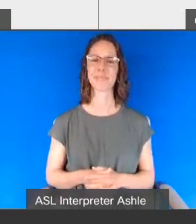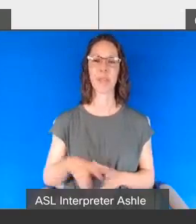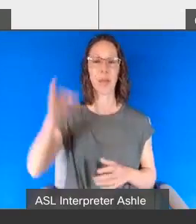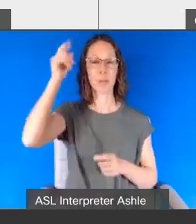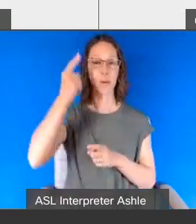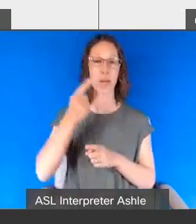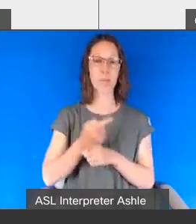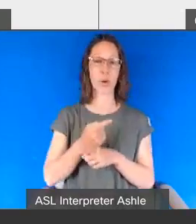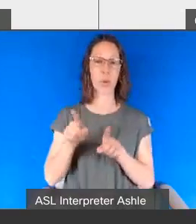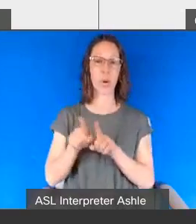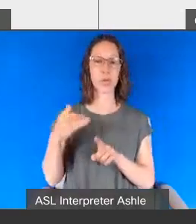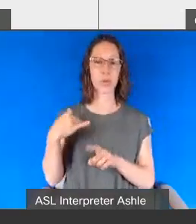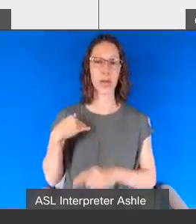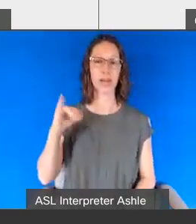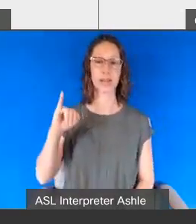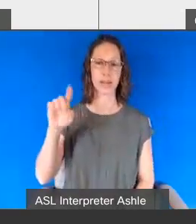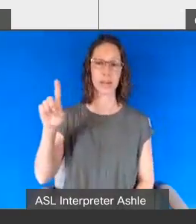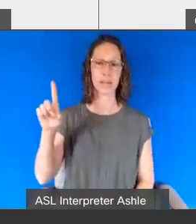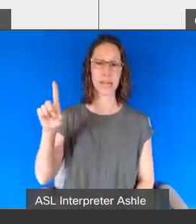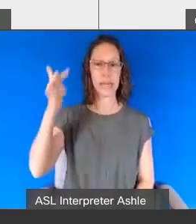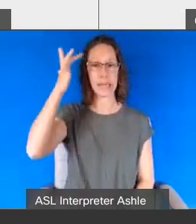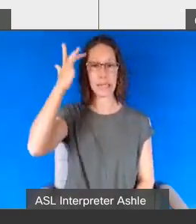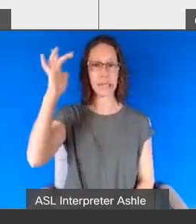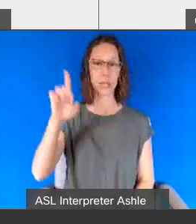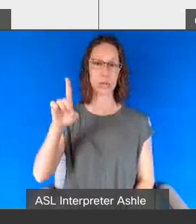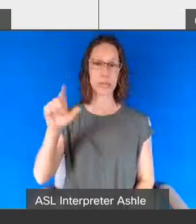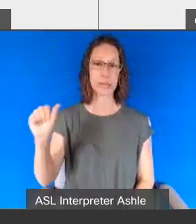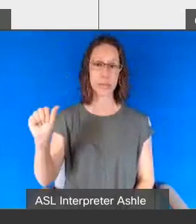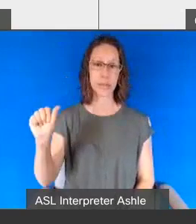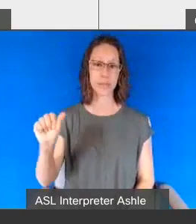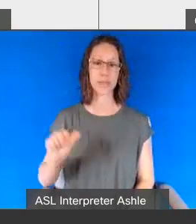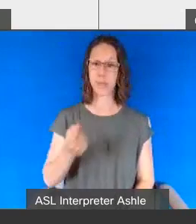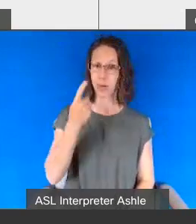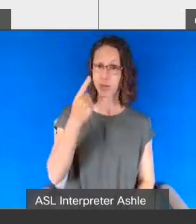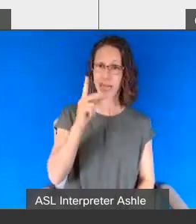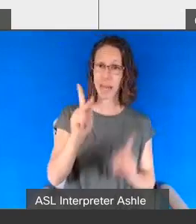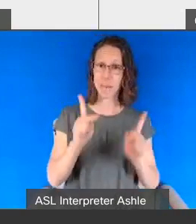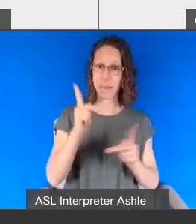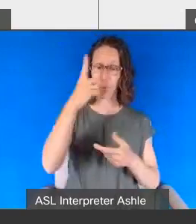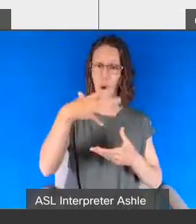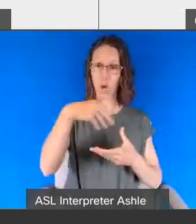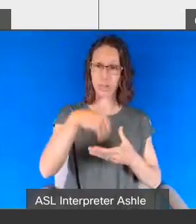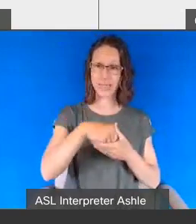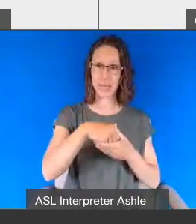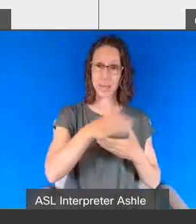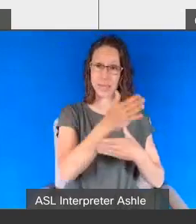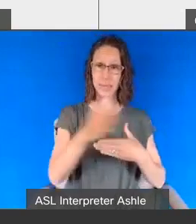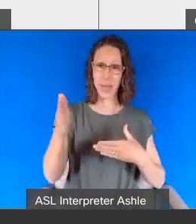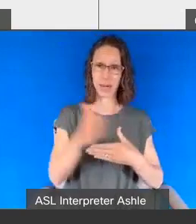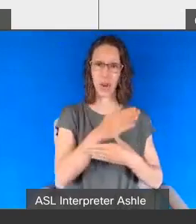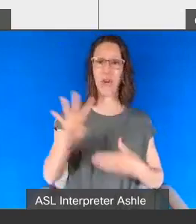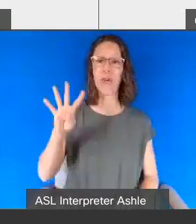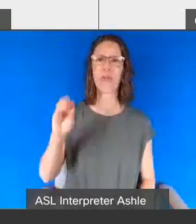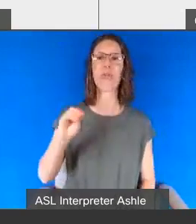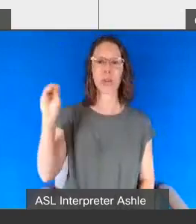Forty percent of persons on the spectrum have differential diagnoses in addition to their